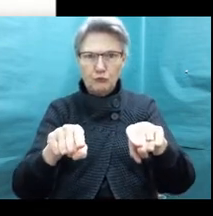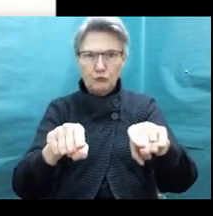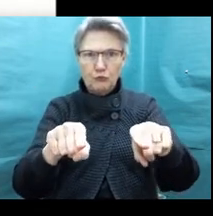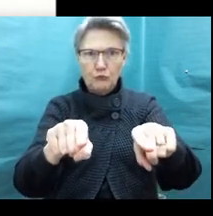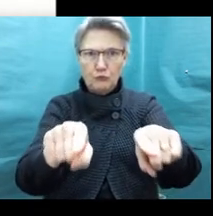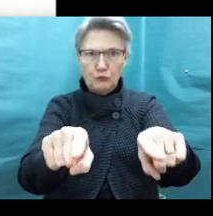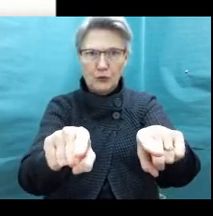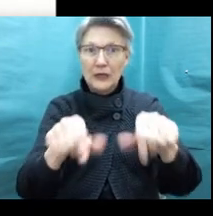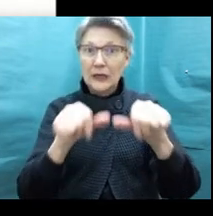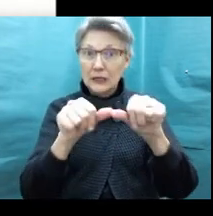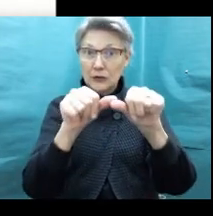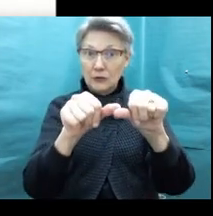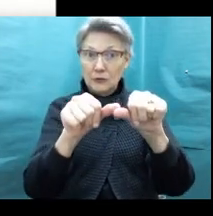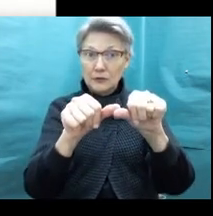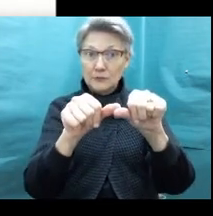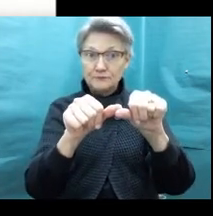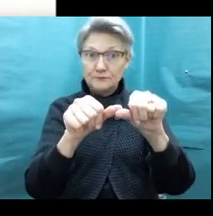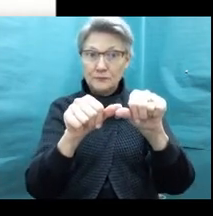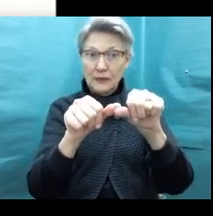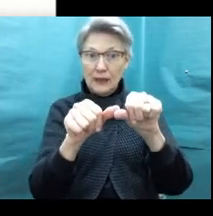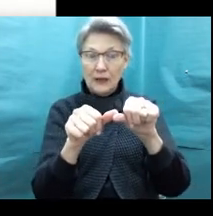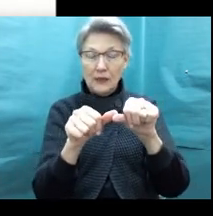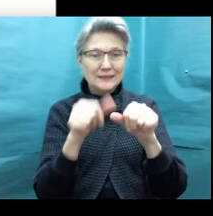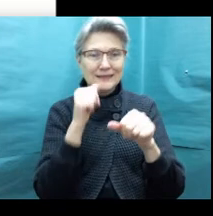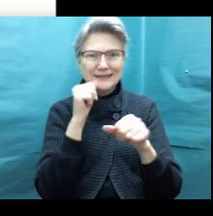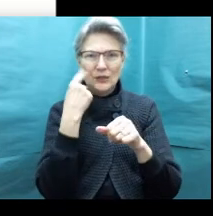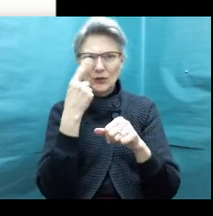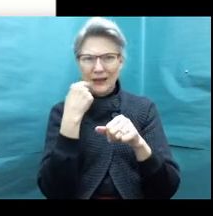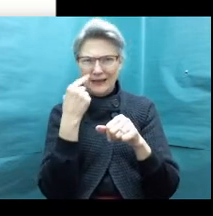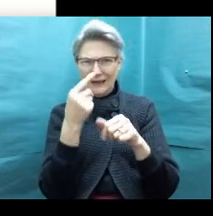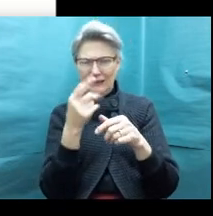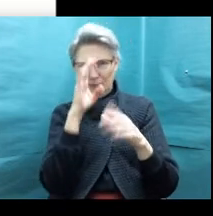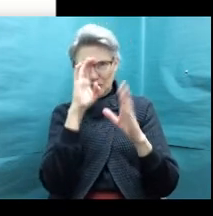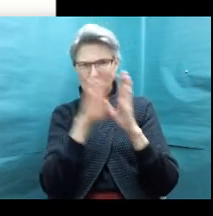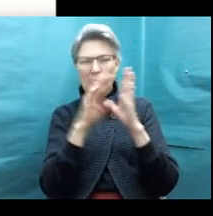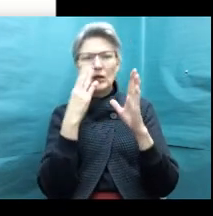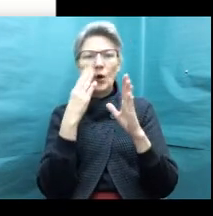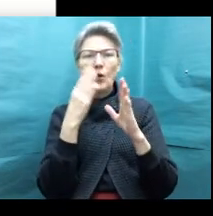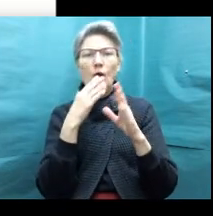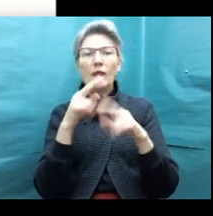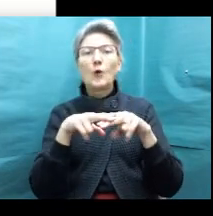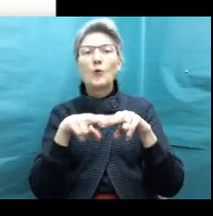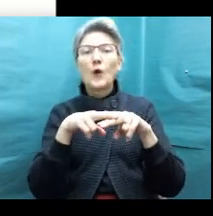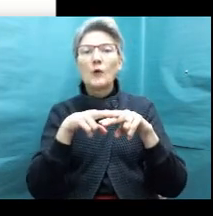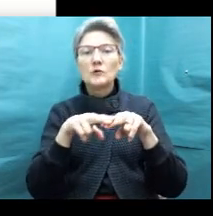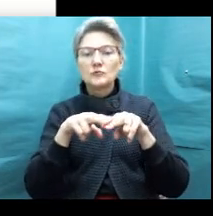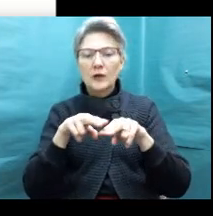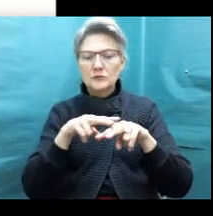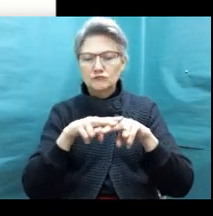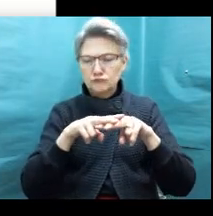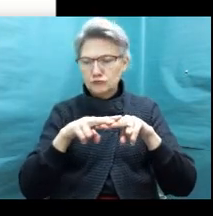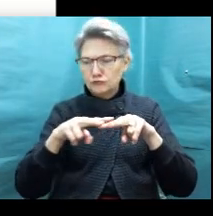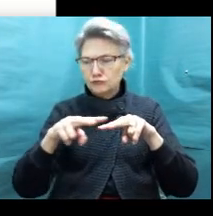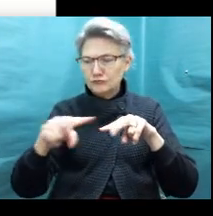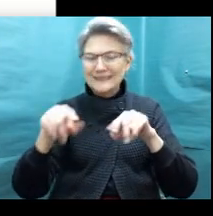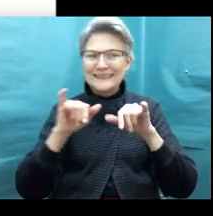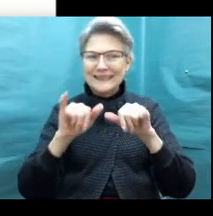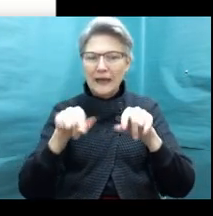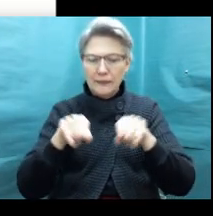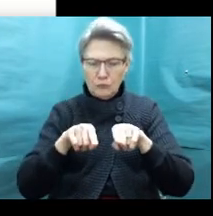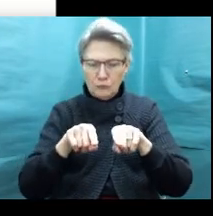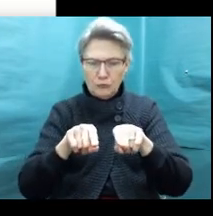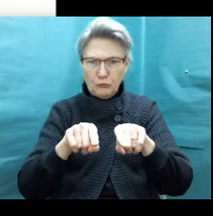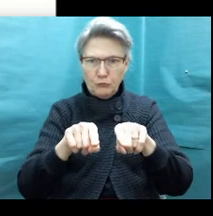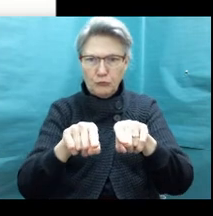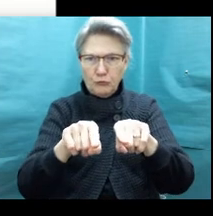see that they're continuing on and although it doesn't look like it in the picture, I know that railroad tracks, they stay the same distance apart so